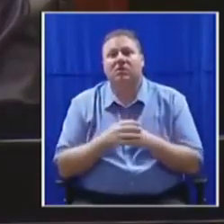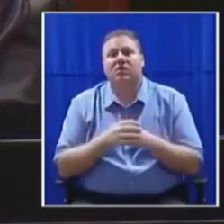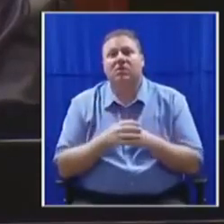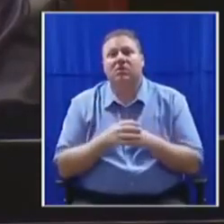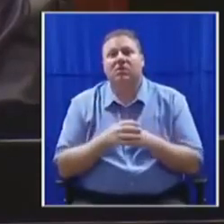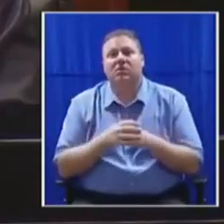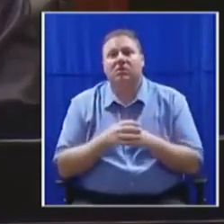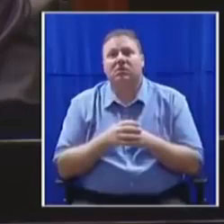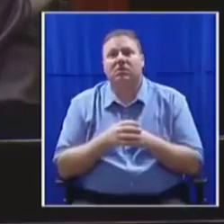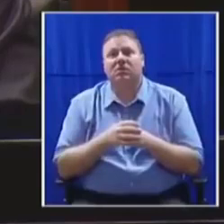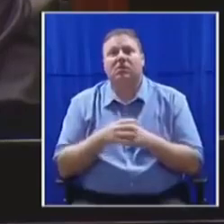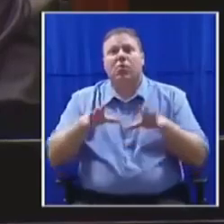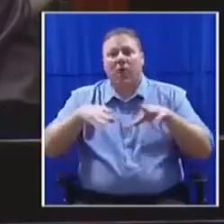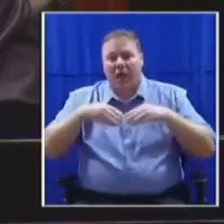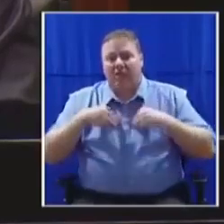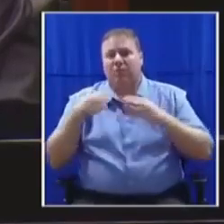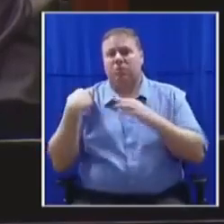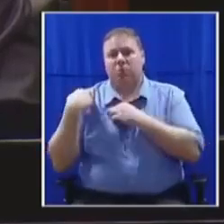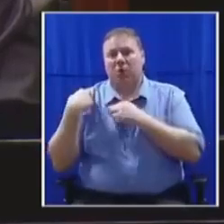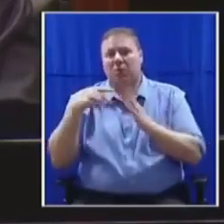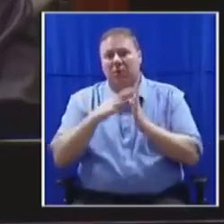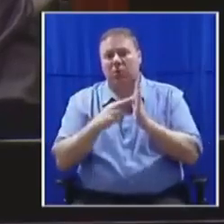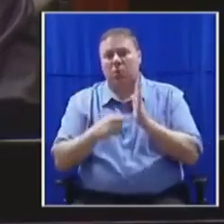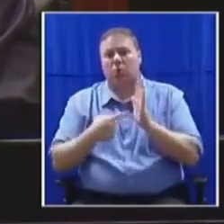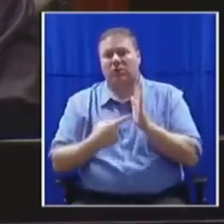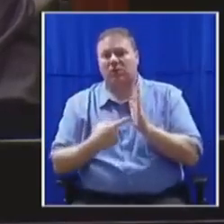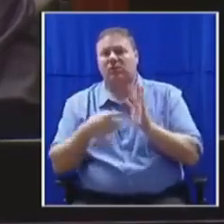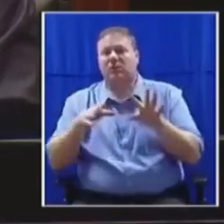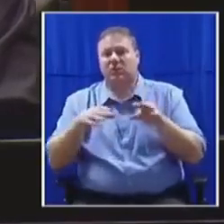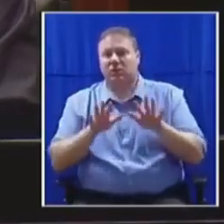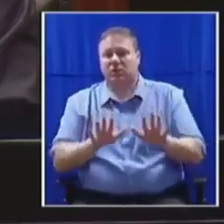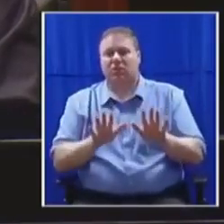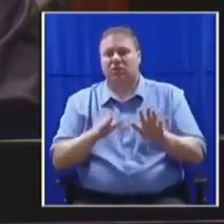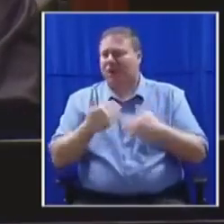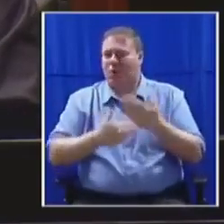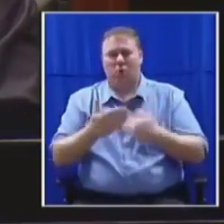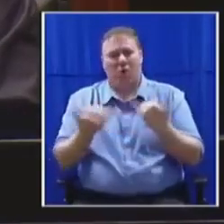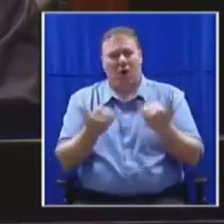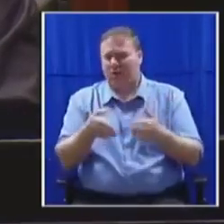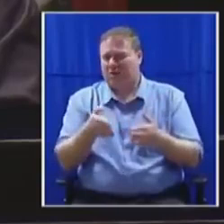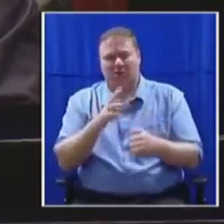take charge of the decorum of the of the house each one of us we cannot go on like this